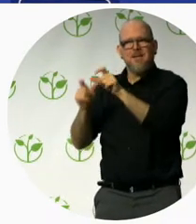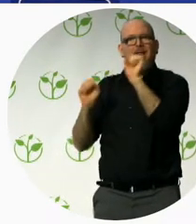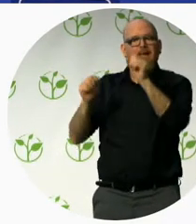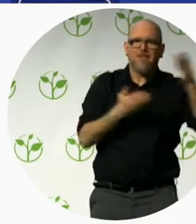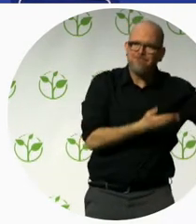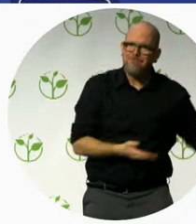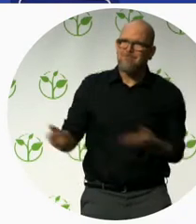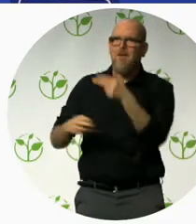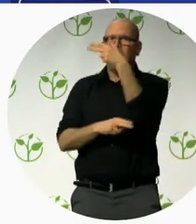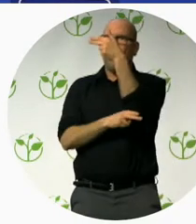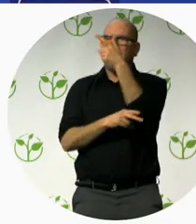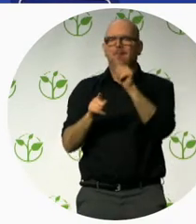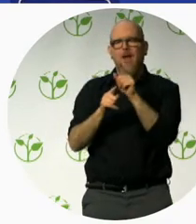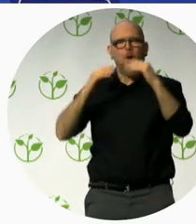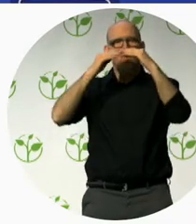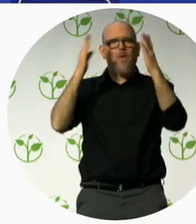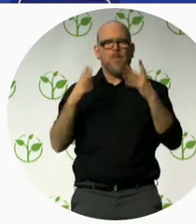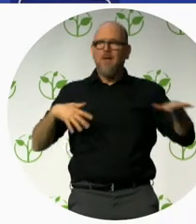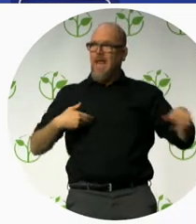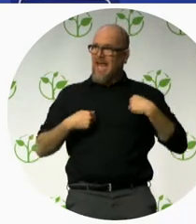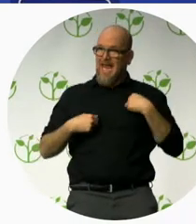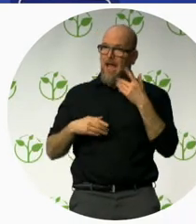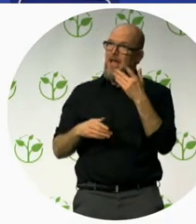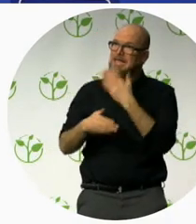should always feel that you are a guest. Sorry, what happened?